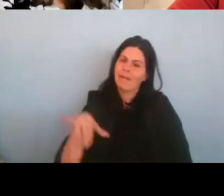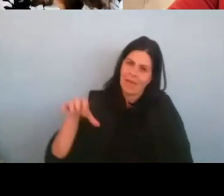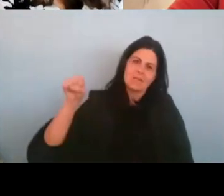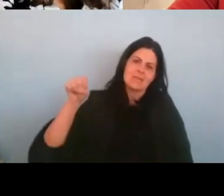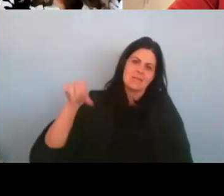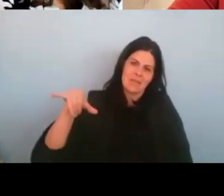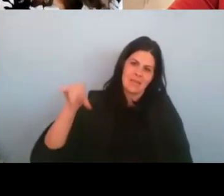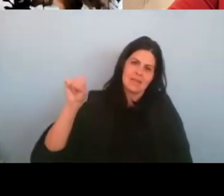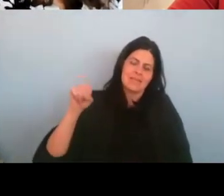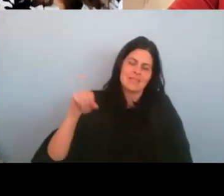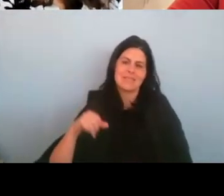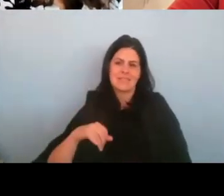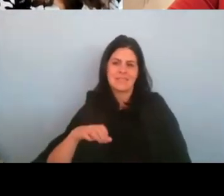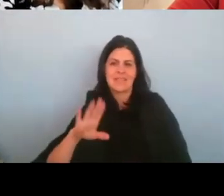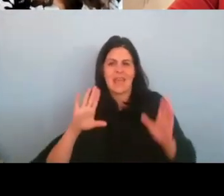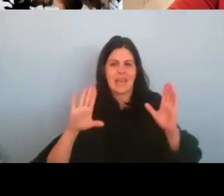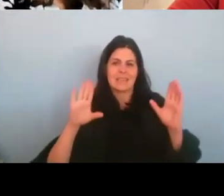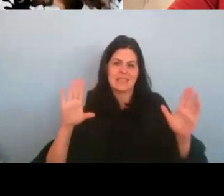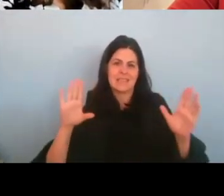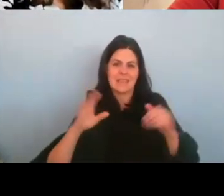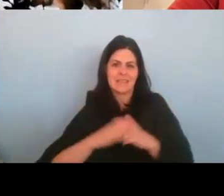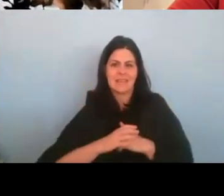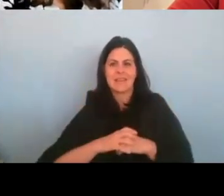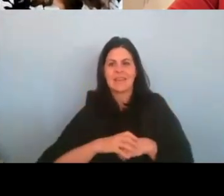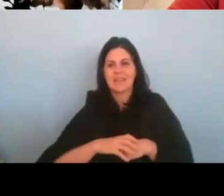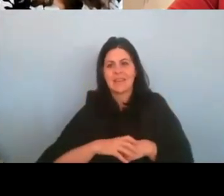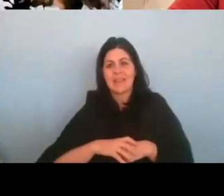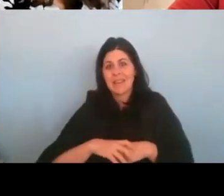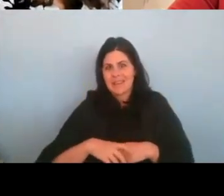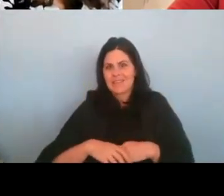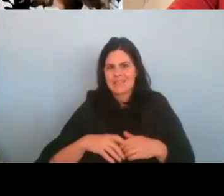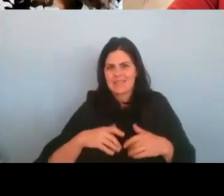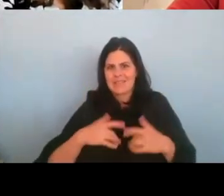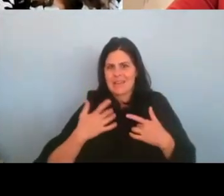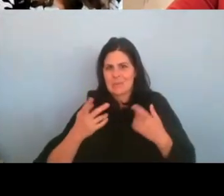Excellent. It's great to be able to see you making a career of it.